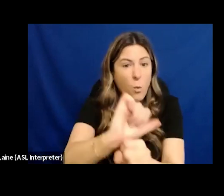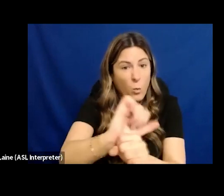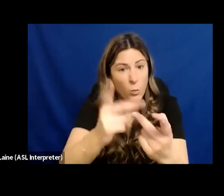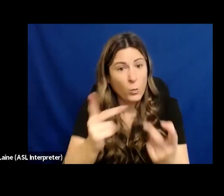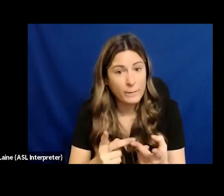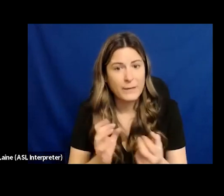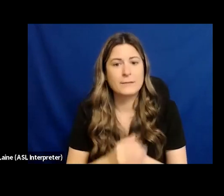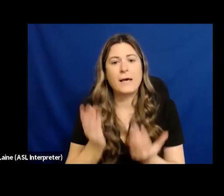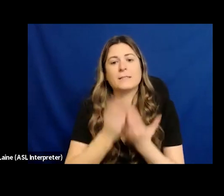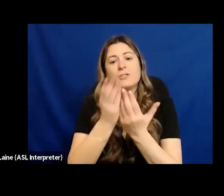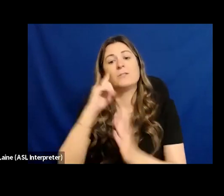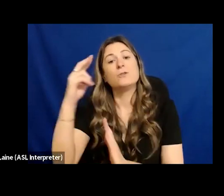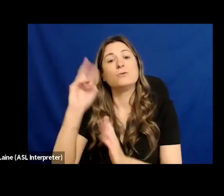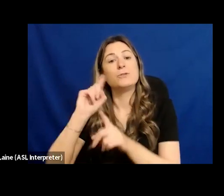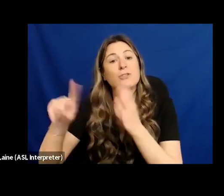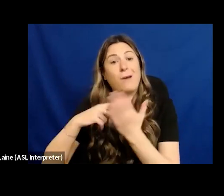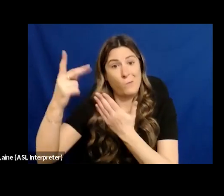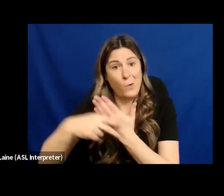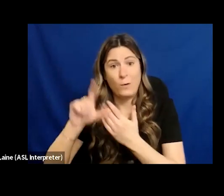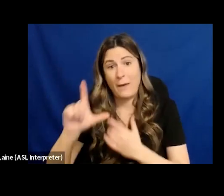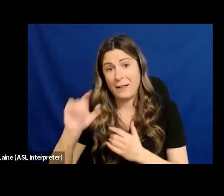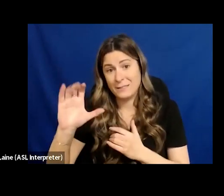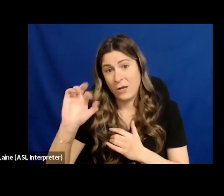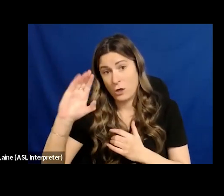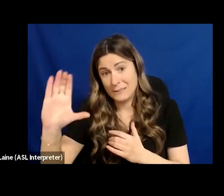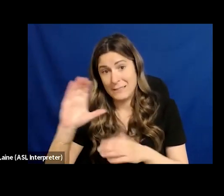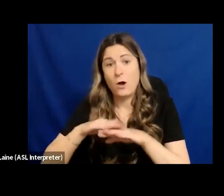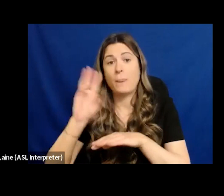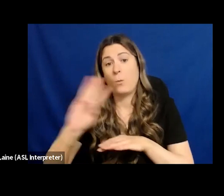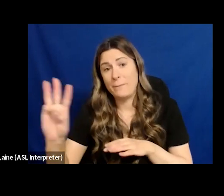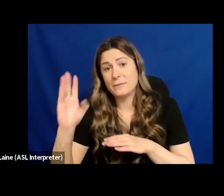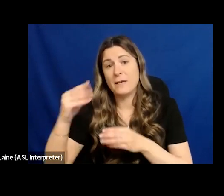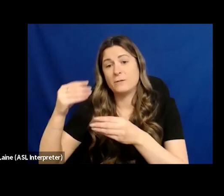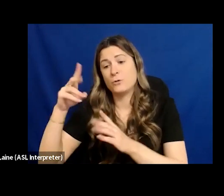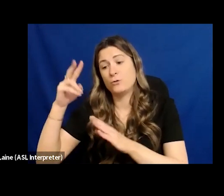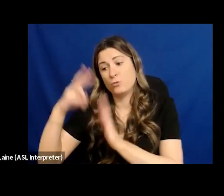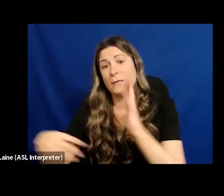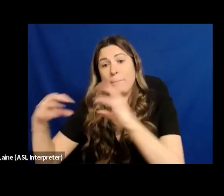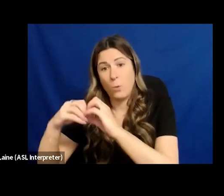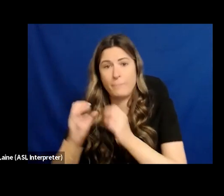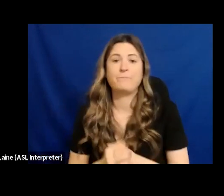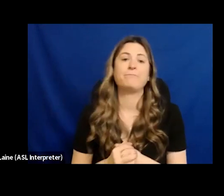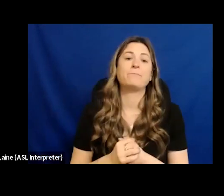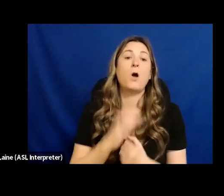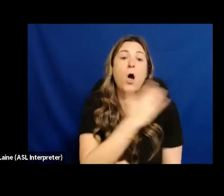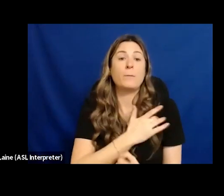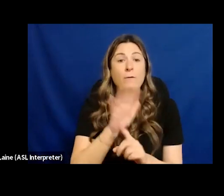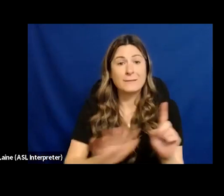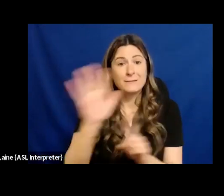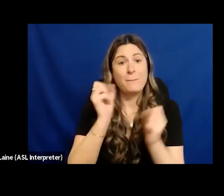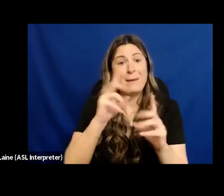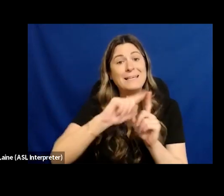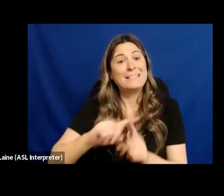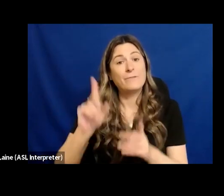lcrc on our website across the province many are dedicated to leading anti-racism initiatives and some of those